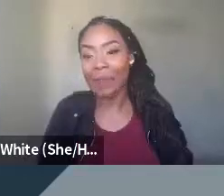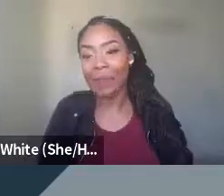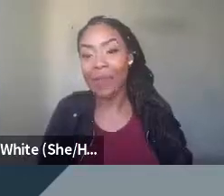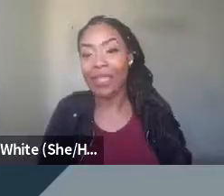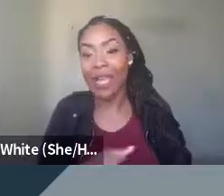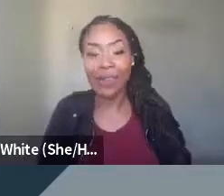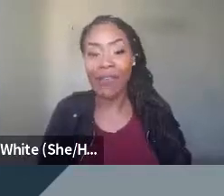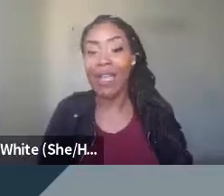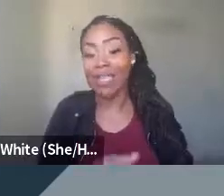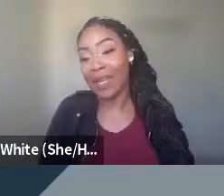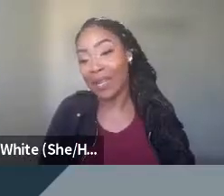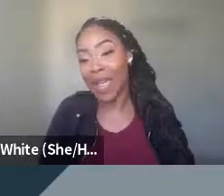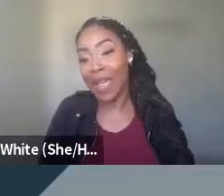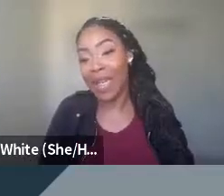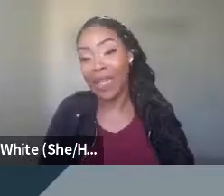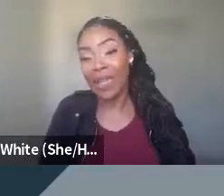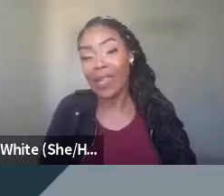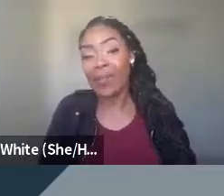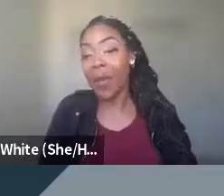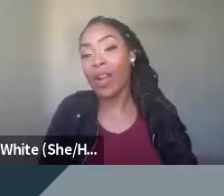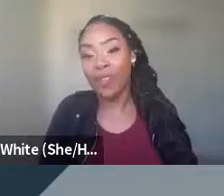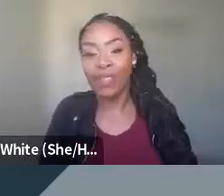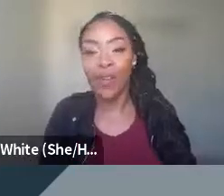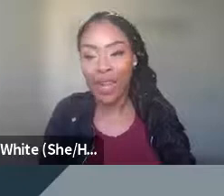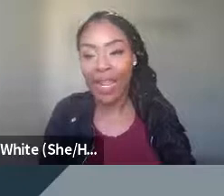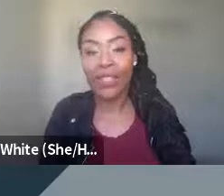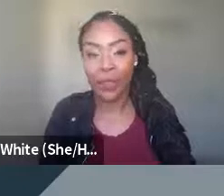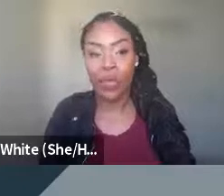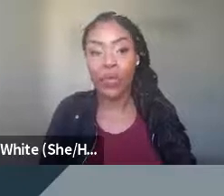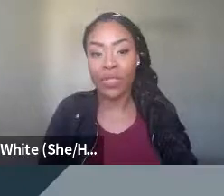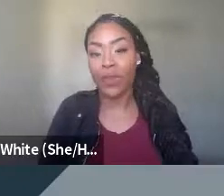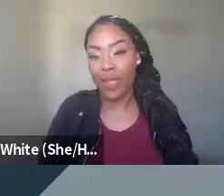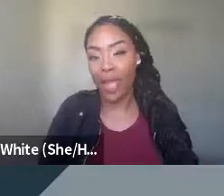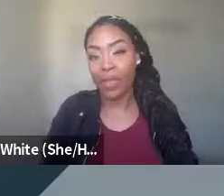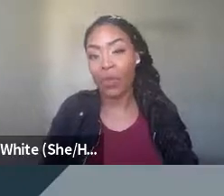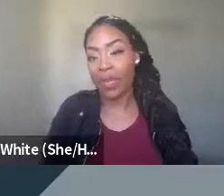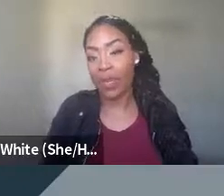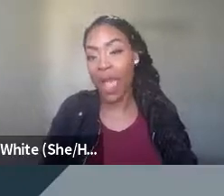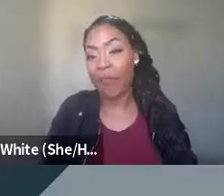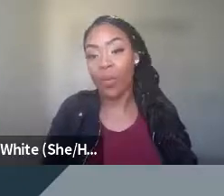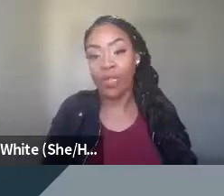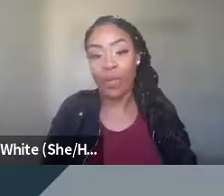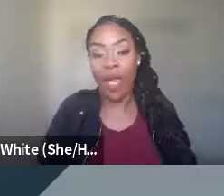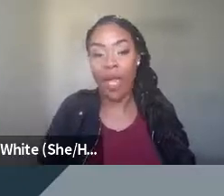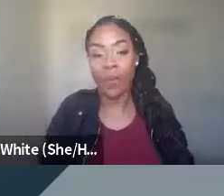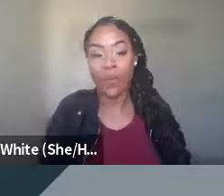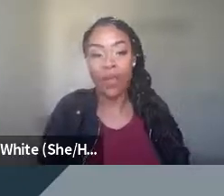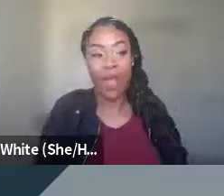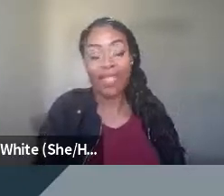yes, absolutely. Like, I love it. At the end of the day, part of this learning is for you to feel like you can have a